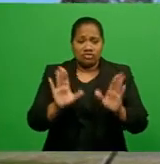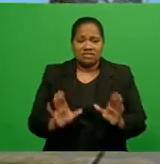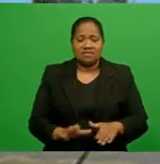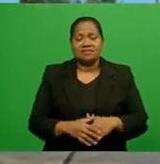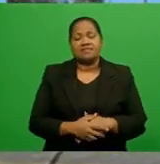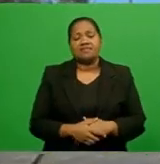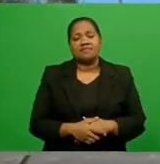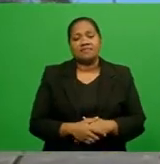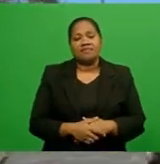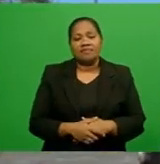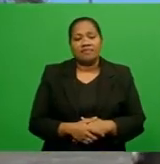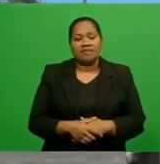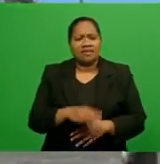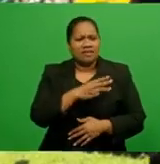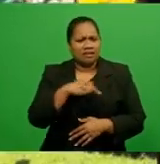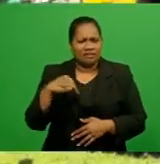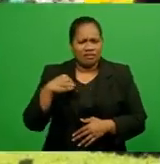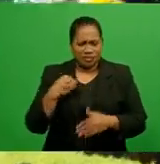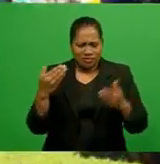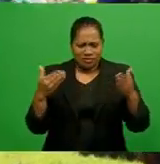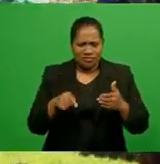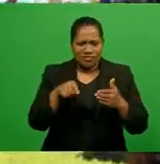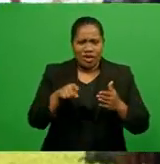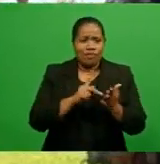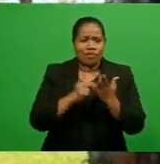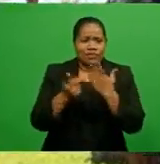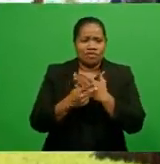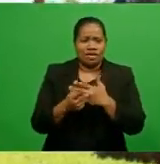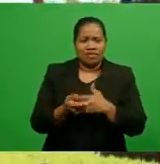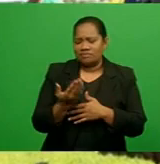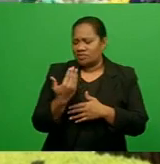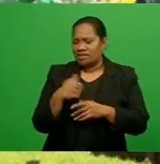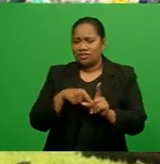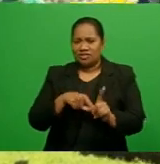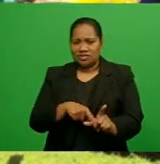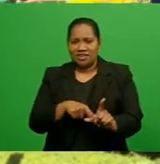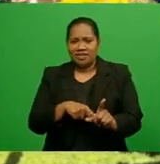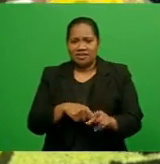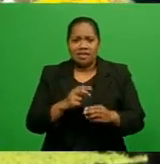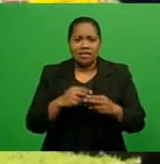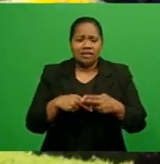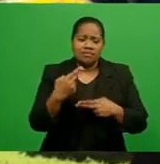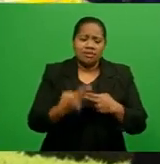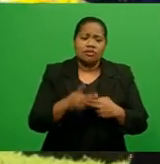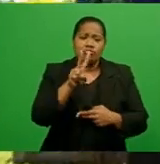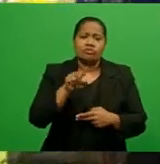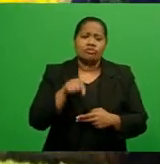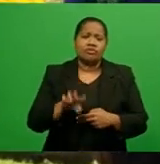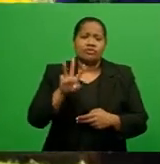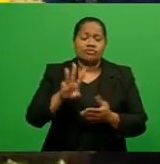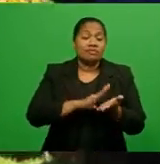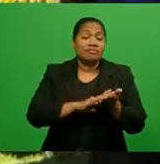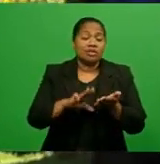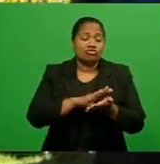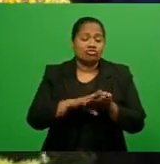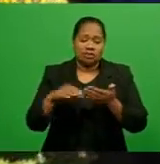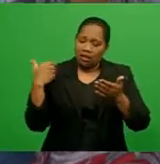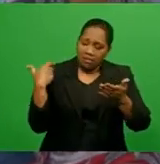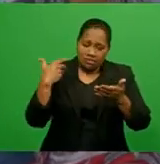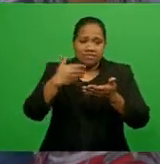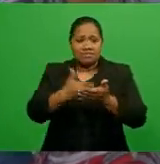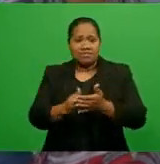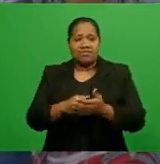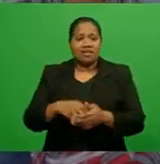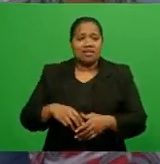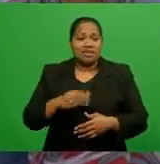ministry embarked on this ambitious project early last year and had planted 2.3 million trees so far. This week, the minister is